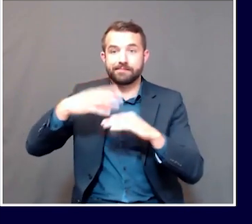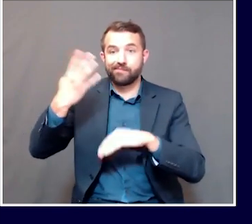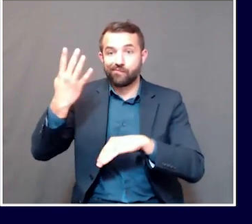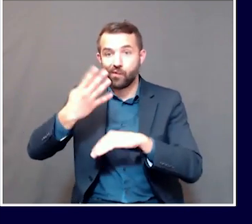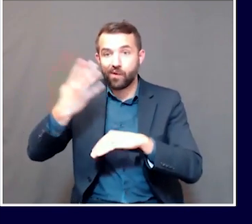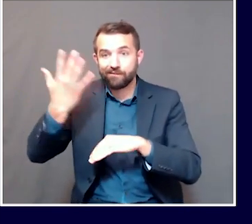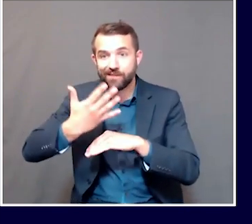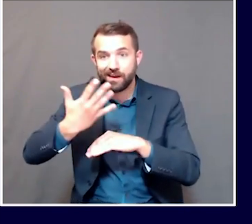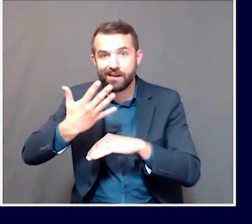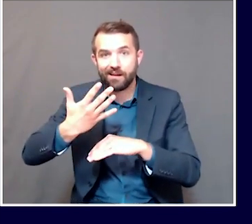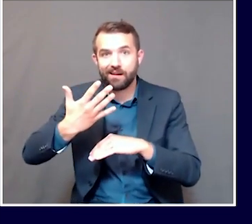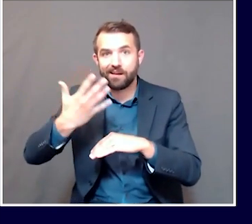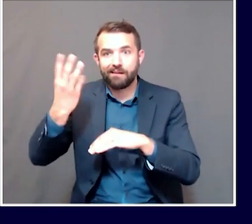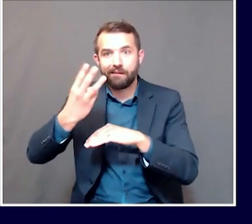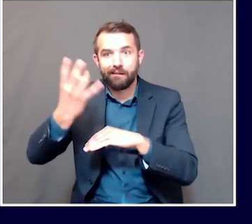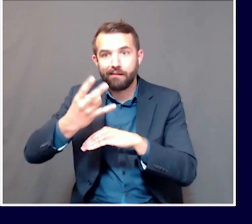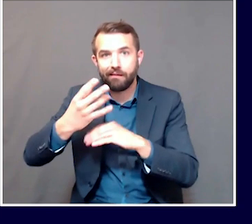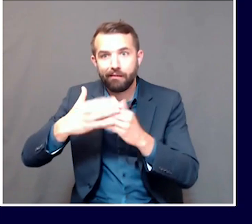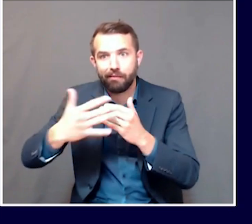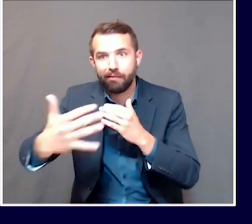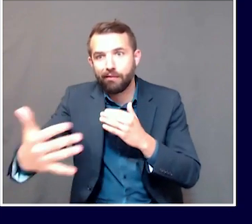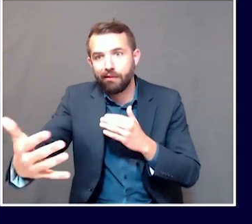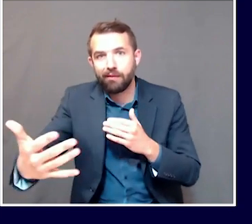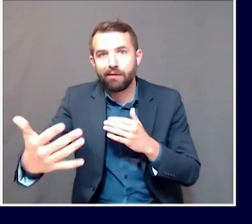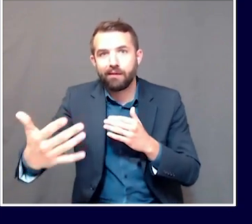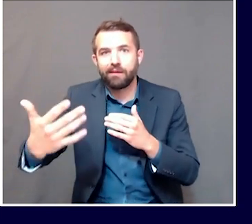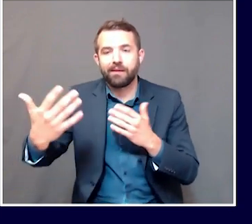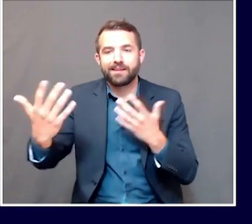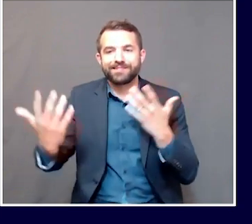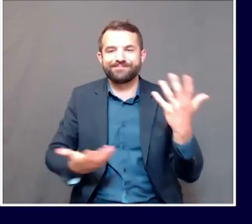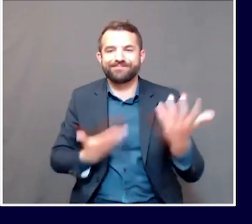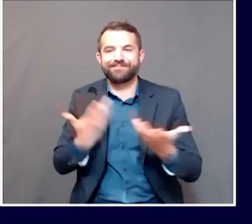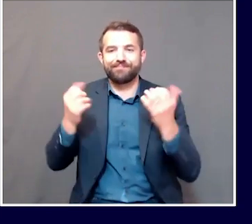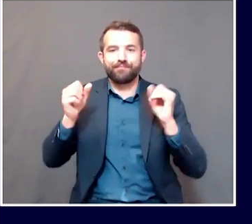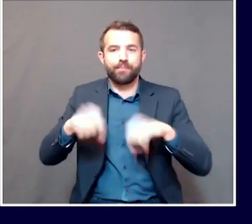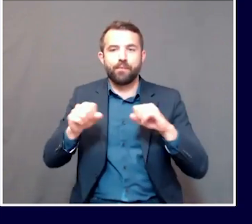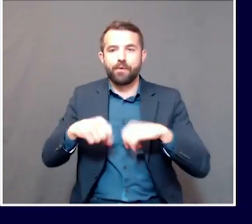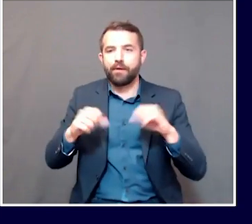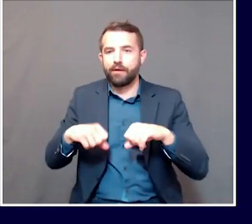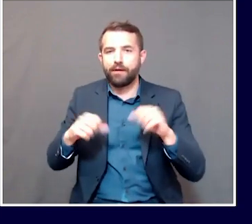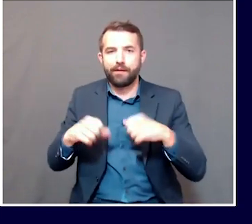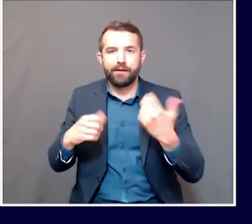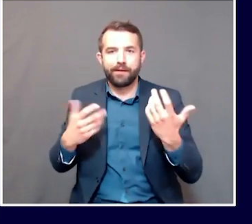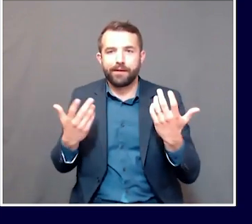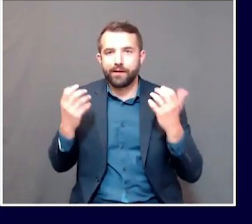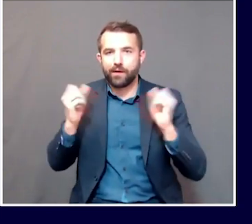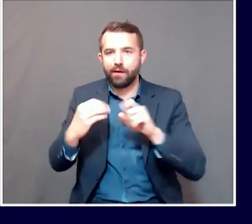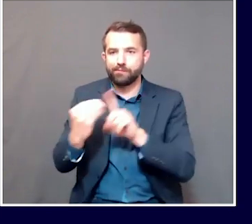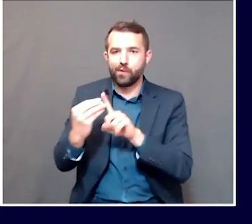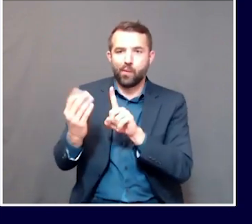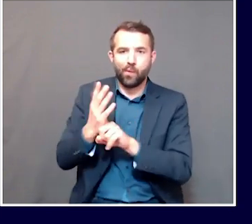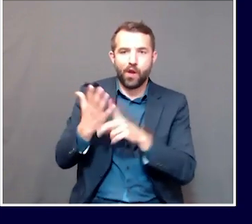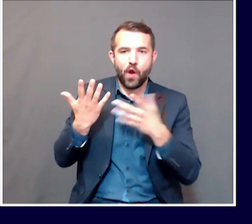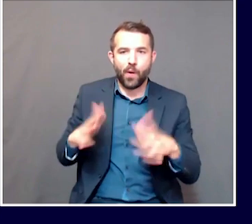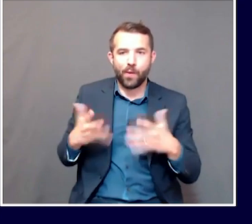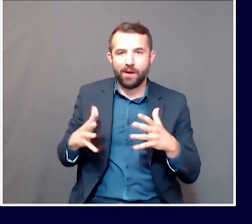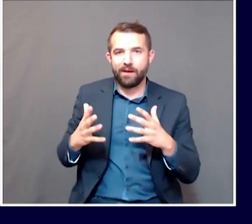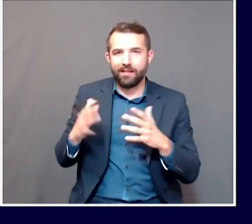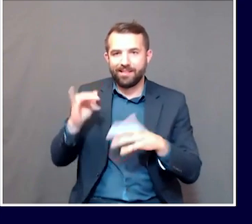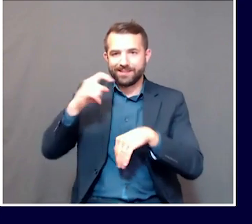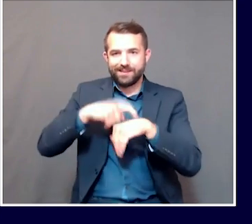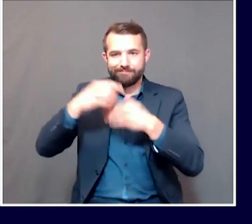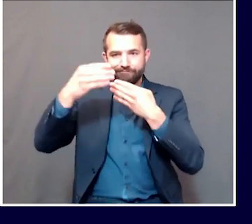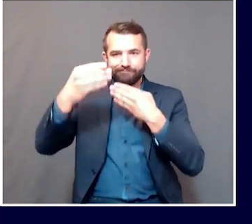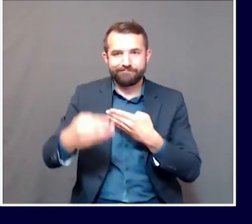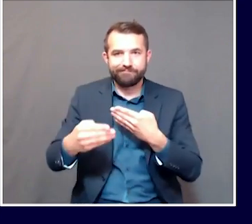days, after someone gets tested, there's a possibility that they could become exposed to the virus after they get